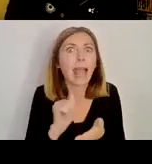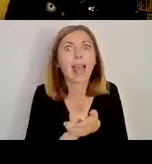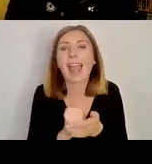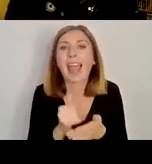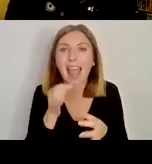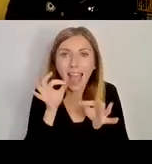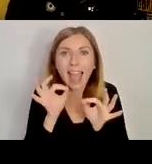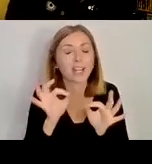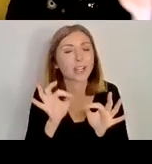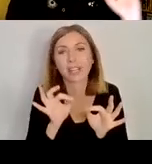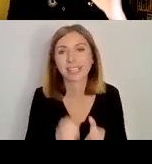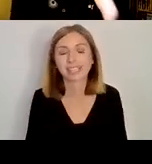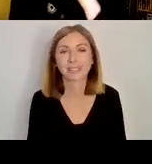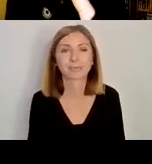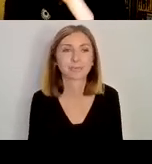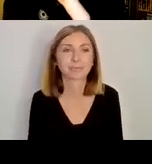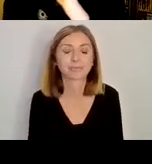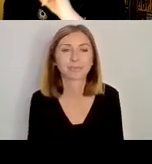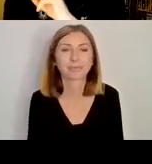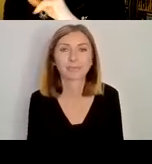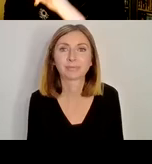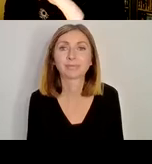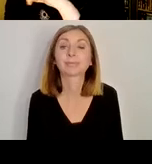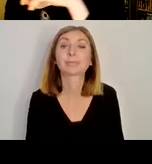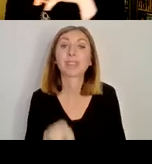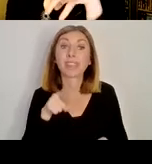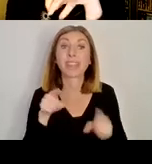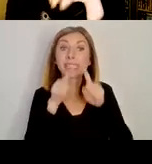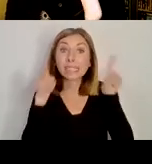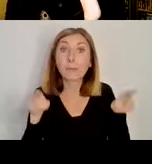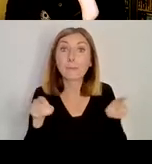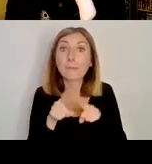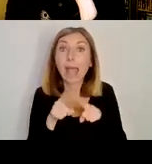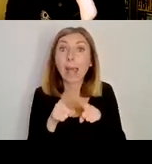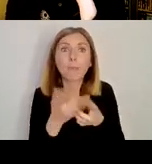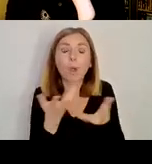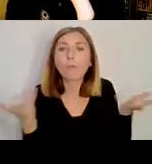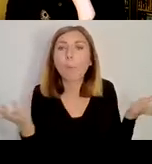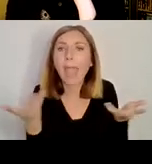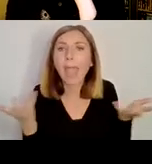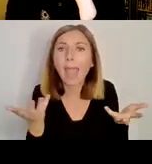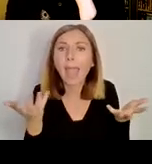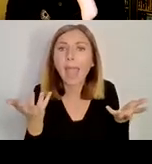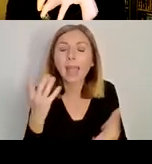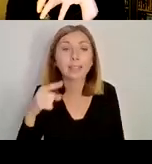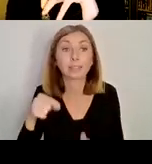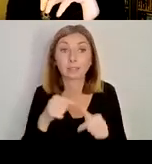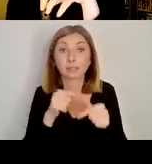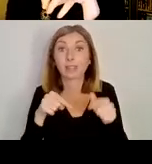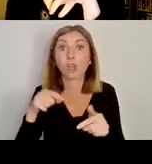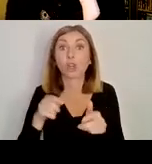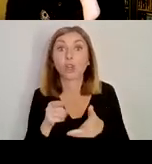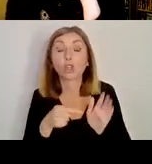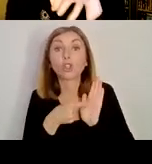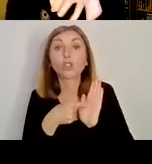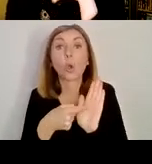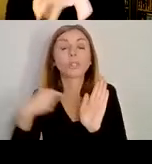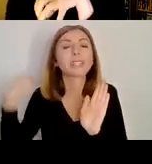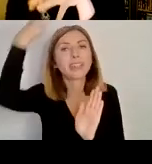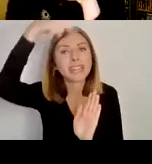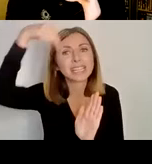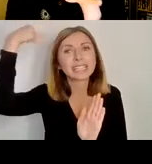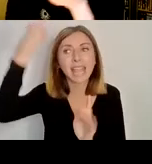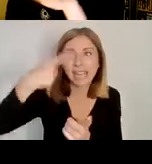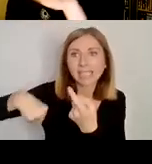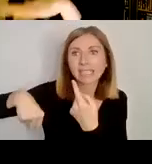be a bit misleading at times. But what this is a map of is the saints and the sites in